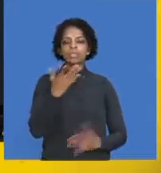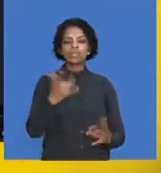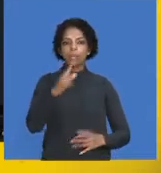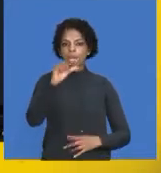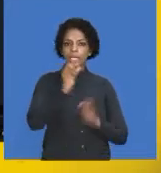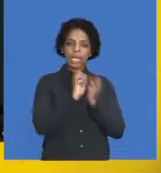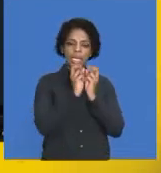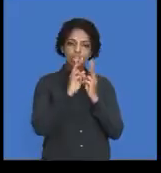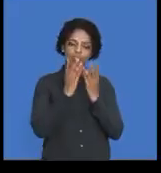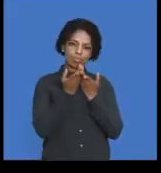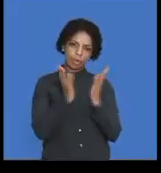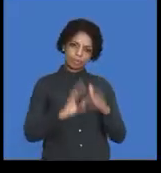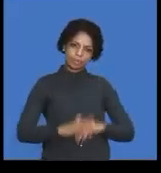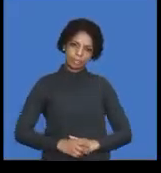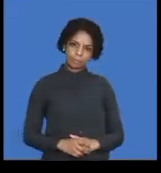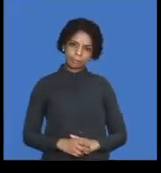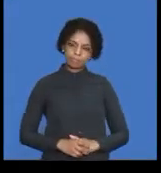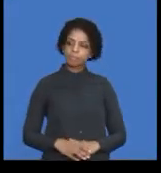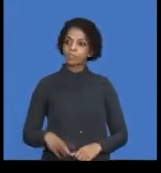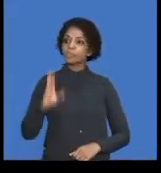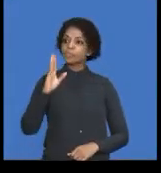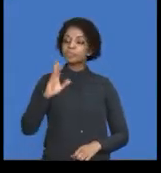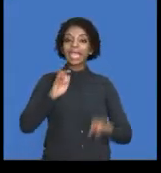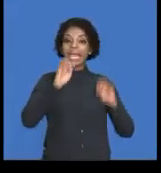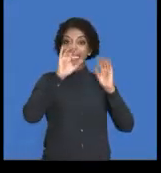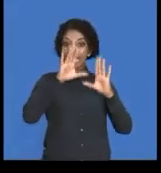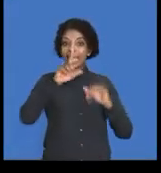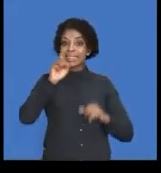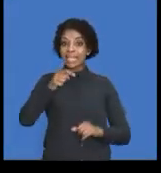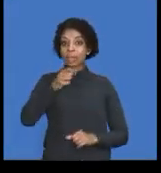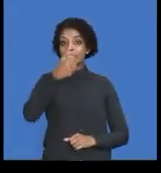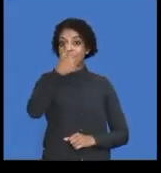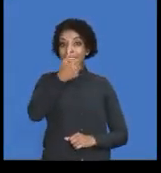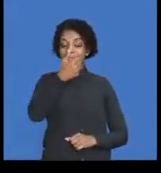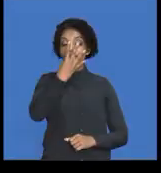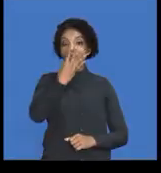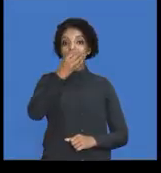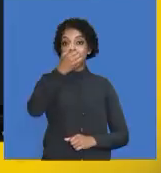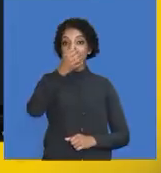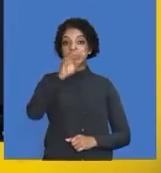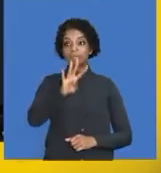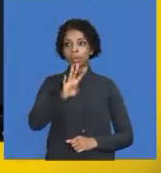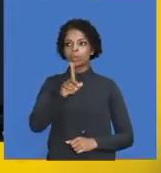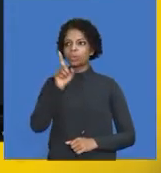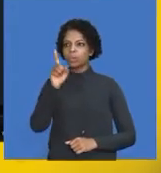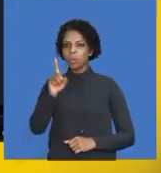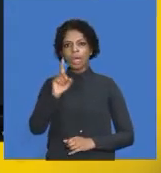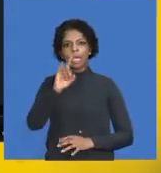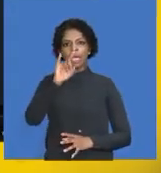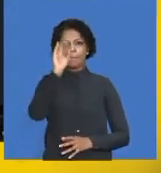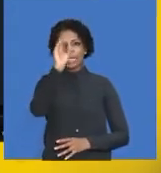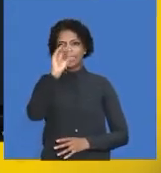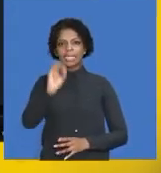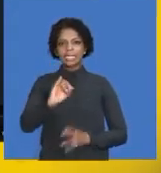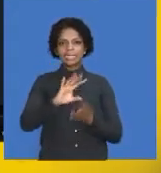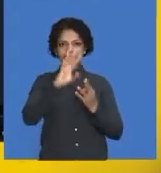words, grade 12s, this 10,464 in terms of percentages is equal to